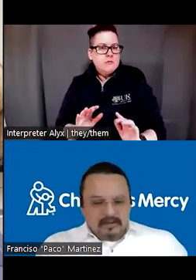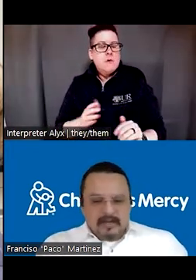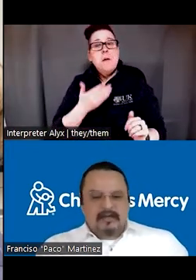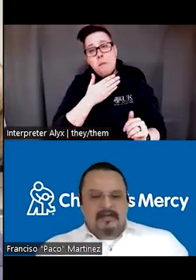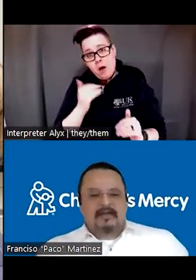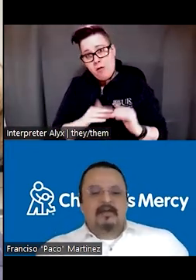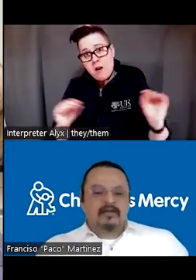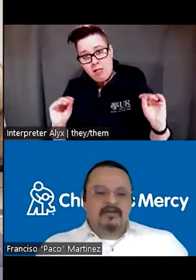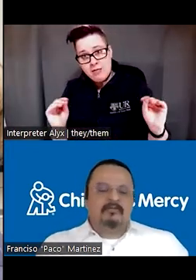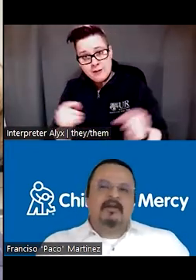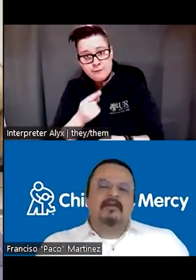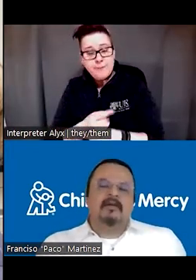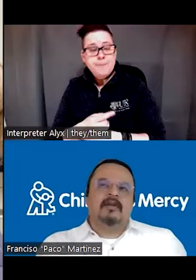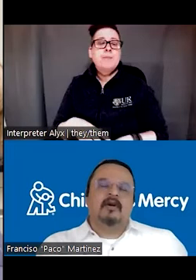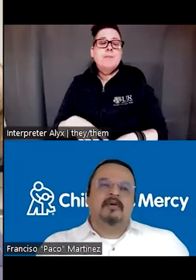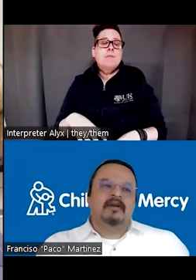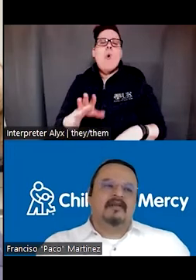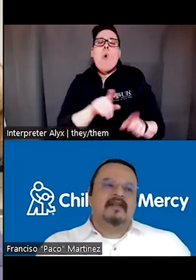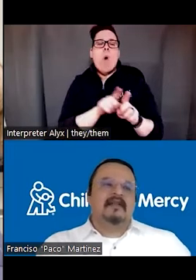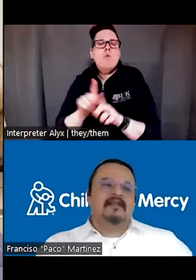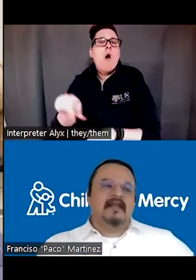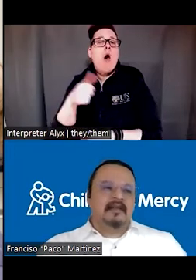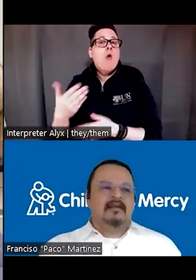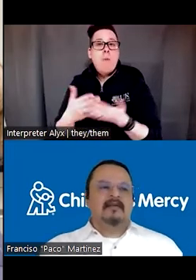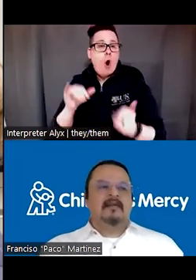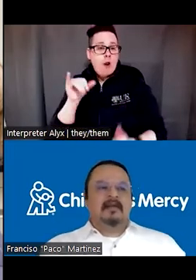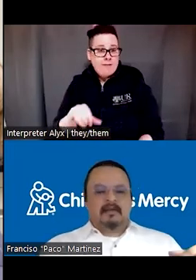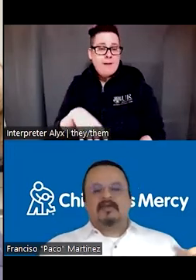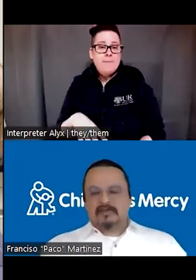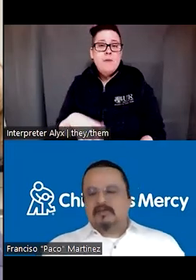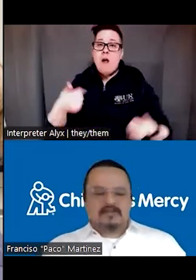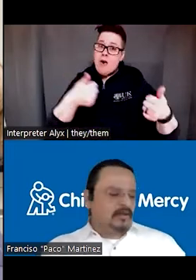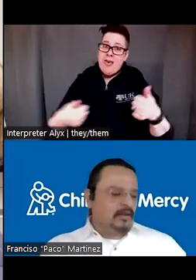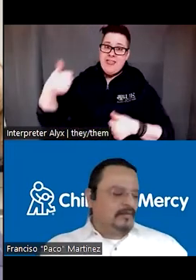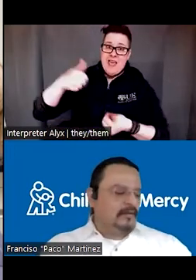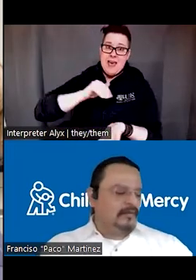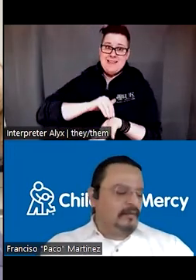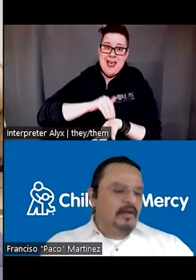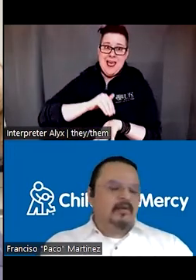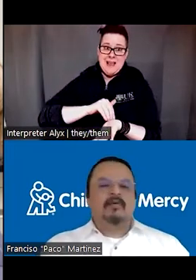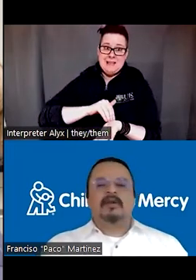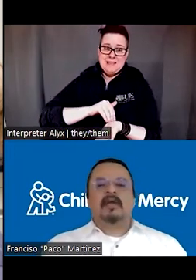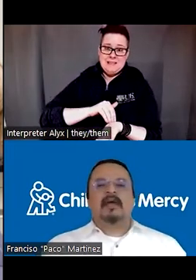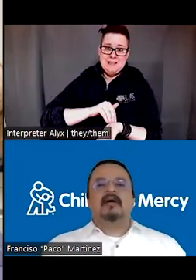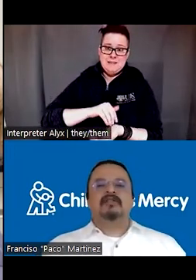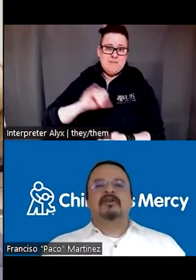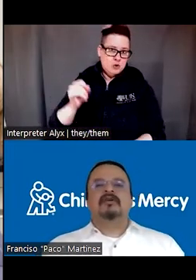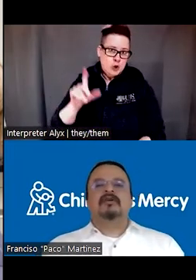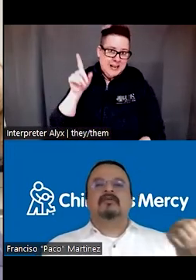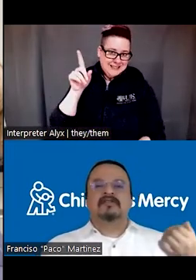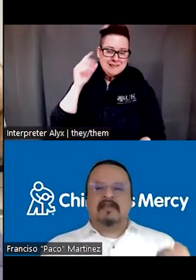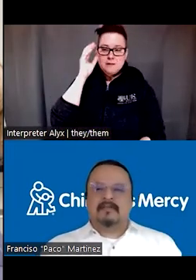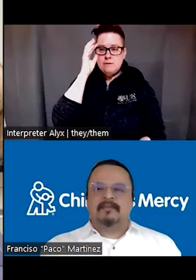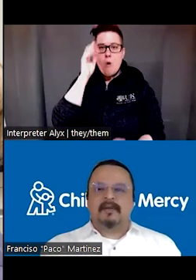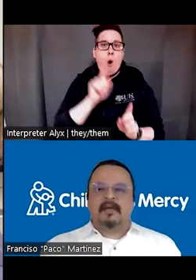than not having anything. Also, one of the other component is that the attendings, which it was only himself, would also